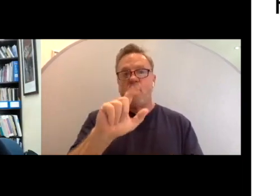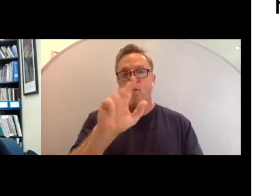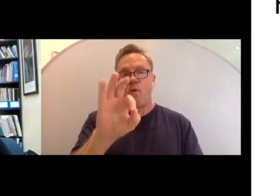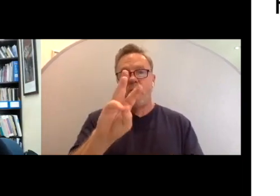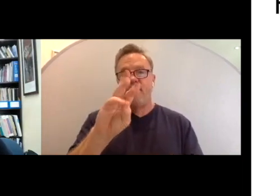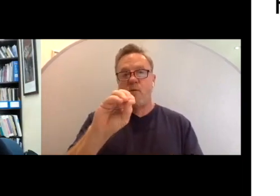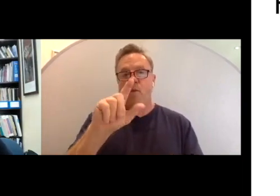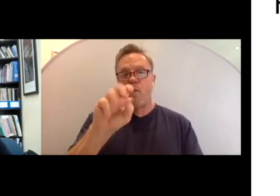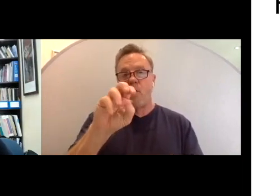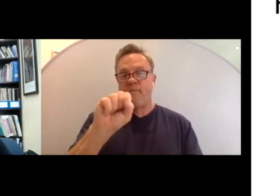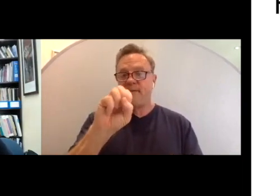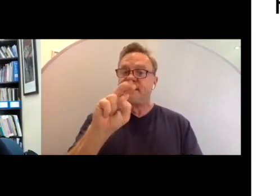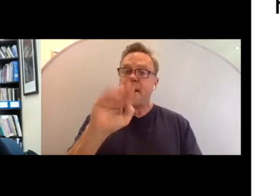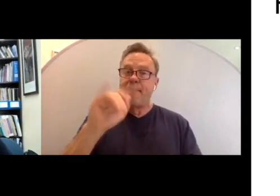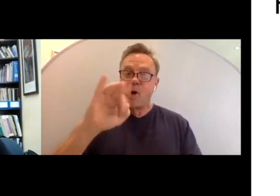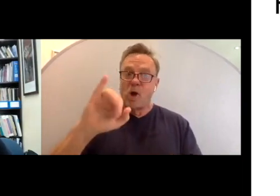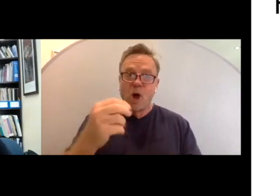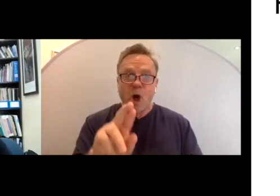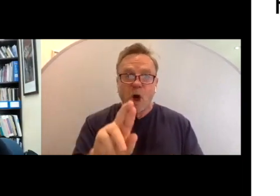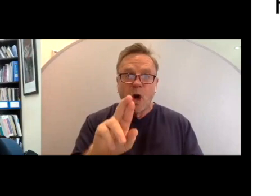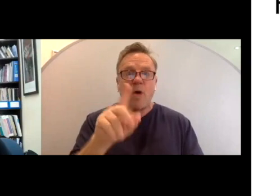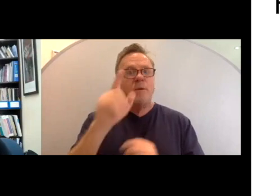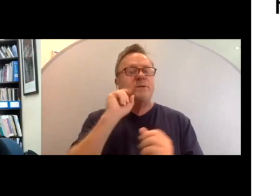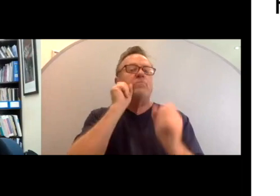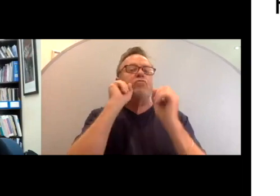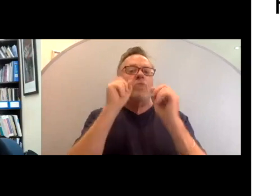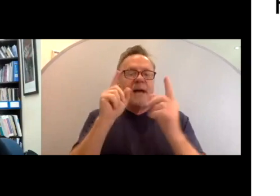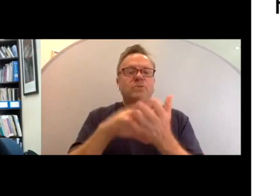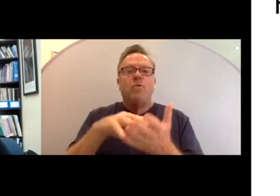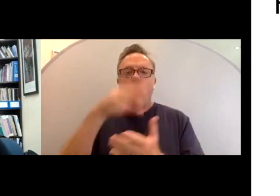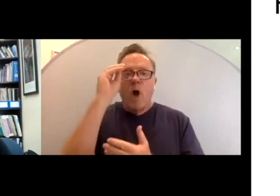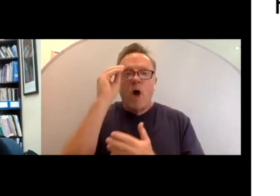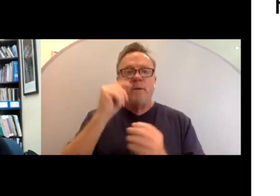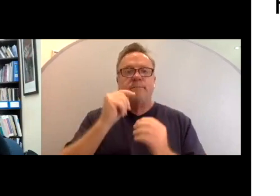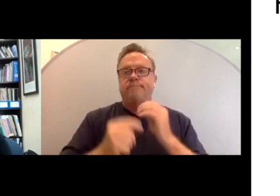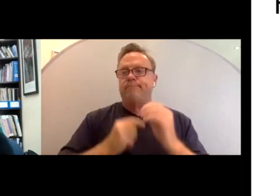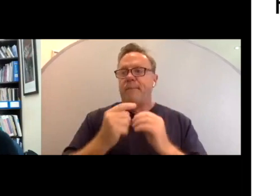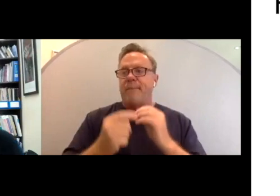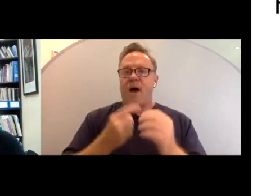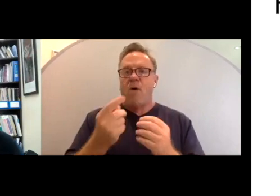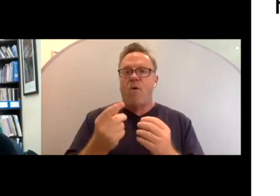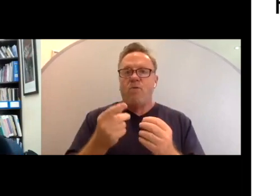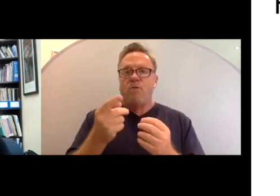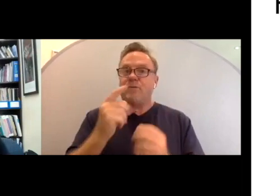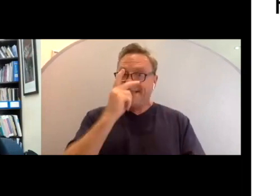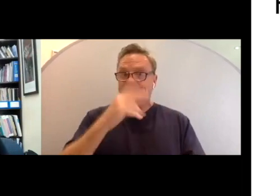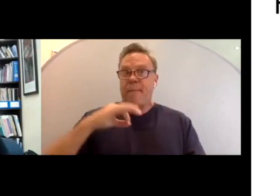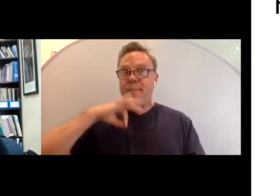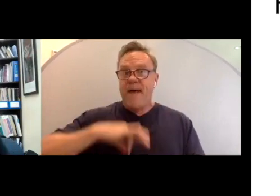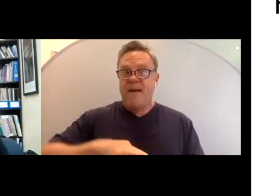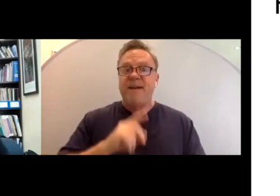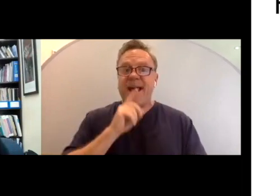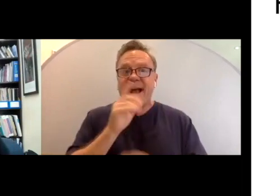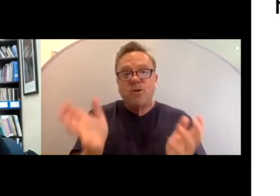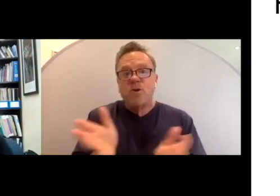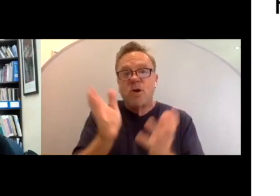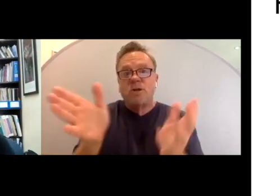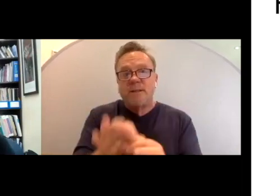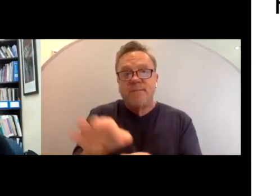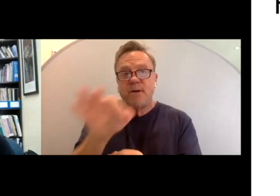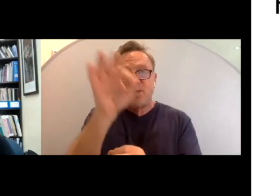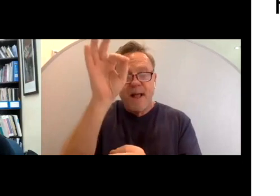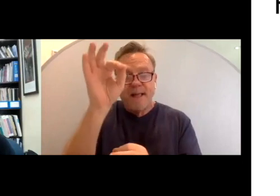was surprised to learn about the, to see the benefits of actually nurturing spirituality